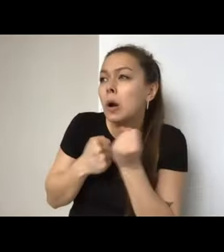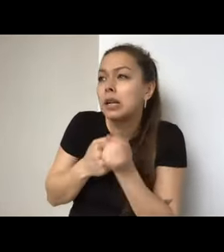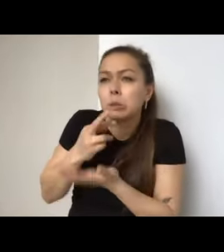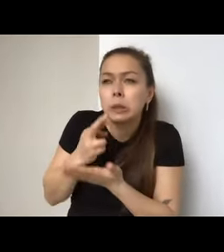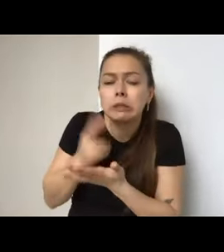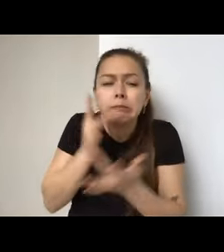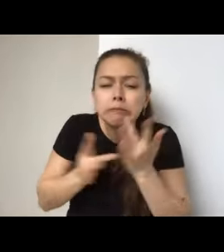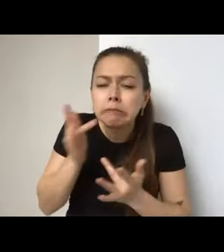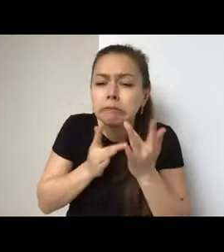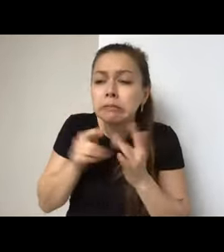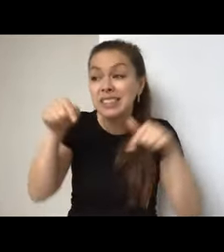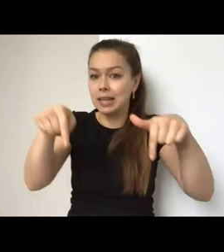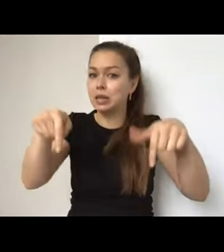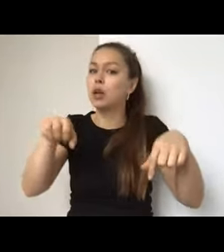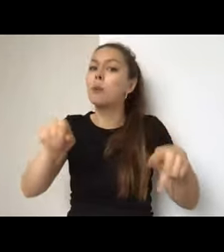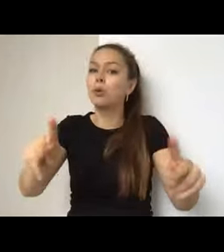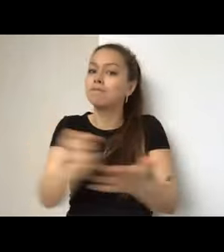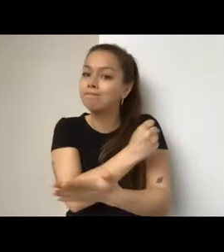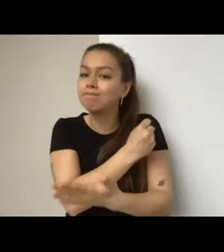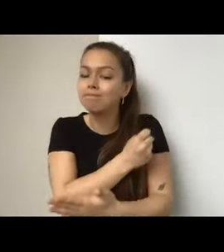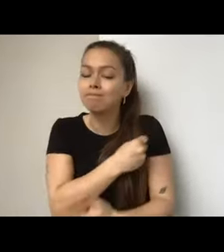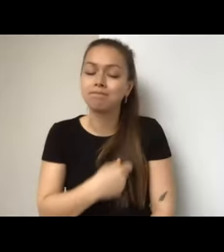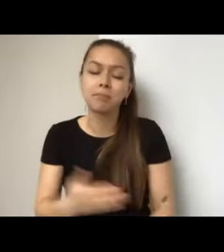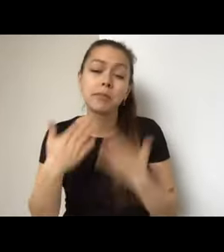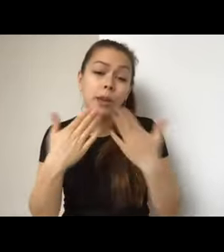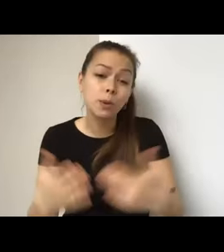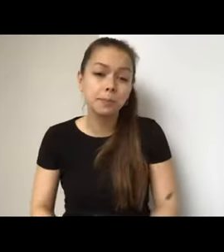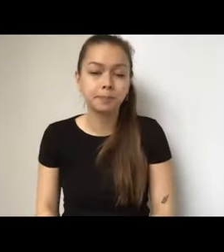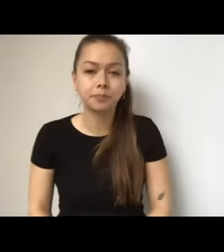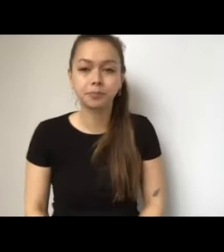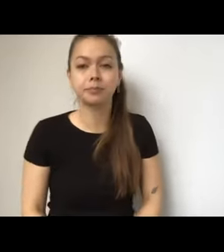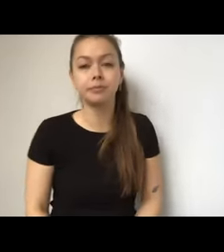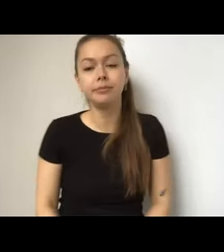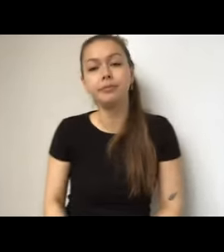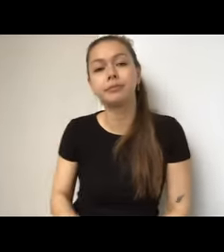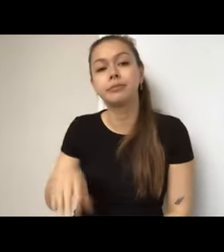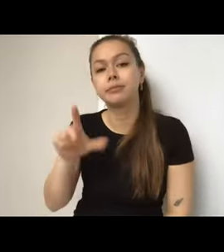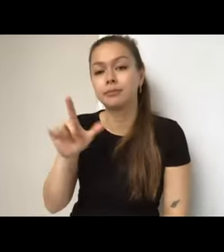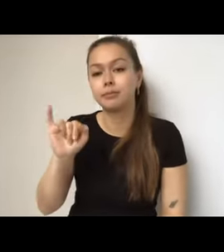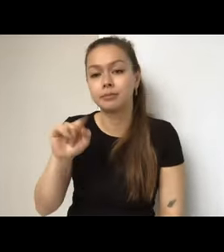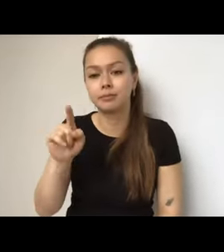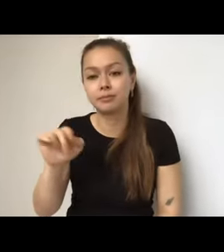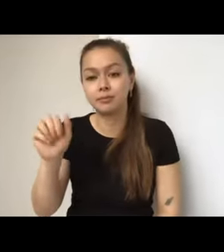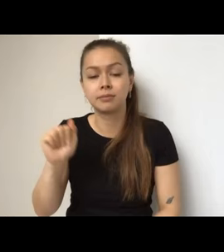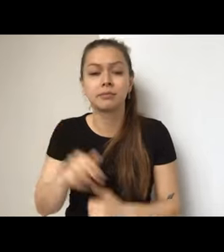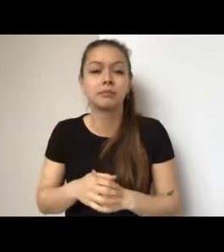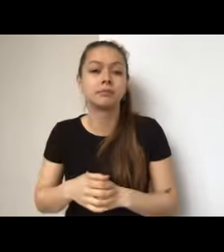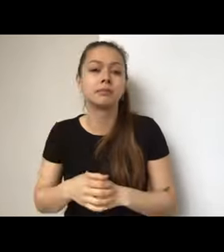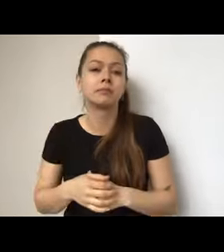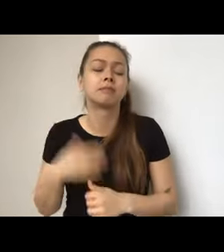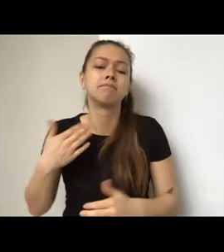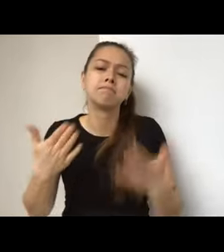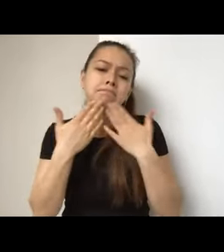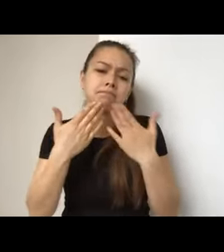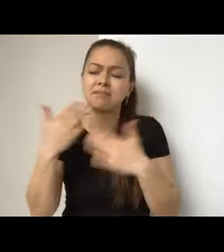Thanks so much, Sid. Um, I just got notified that when I was trying to answer questions, it was bringing up a gray box, um, in